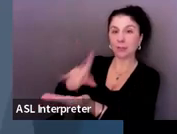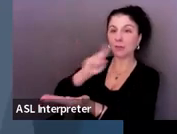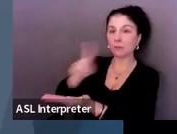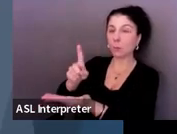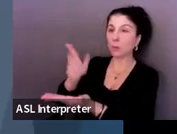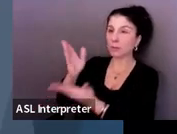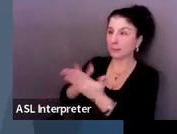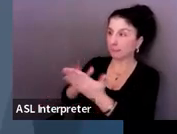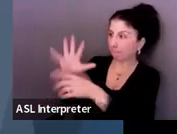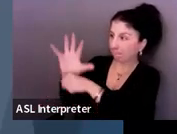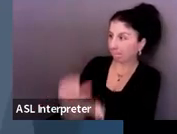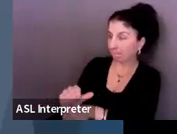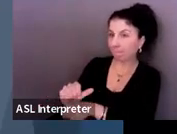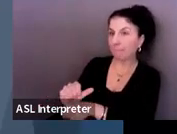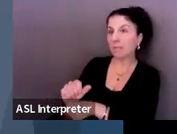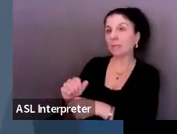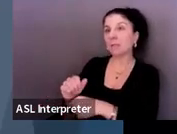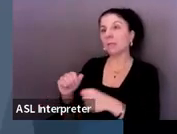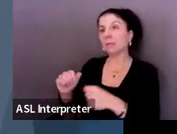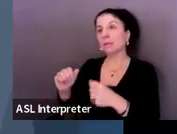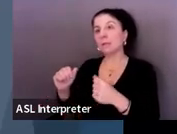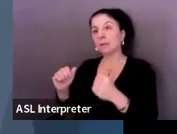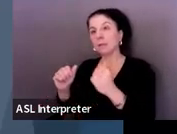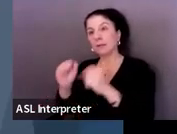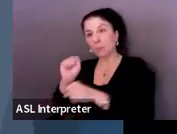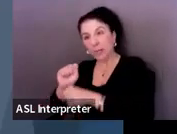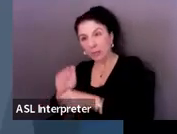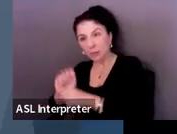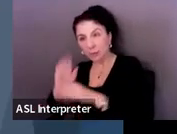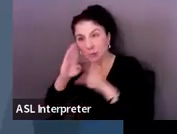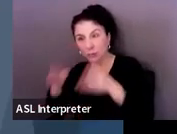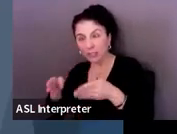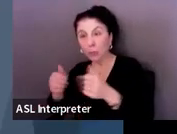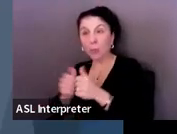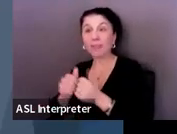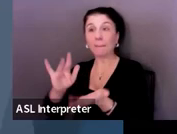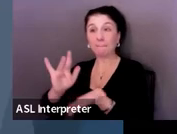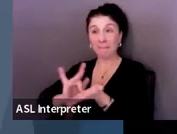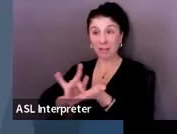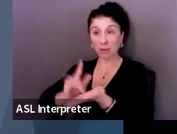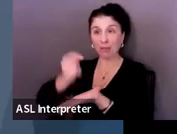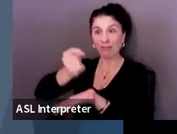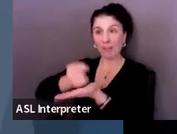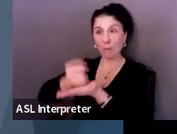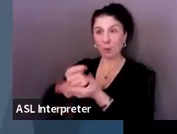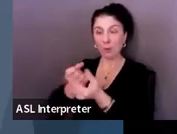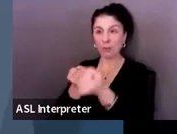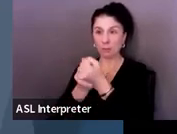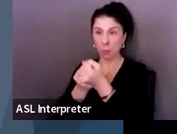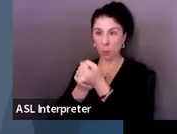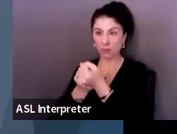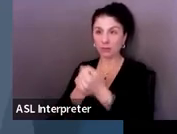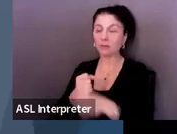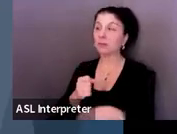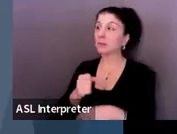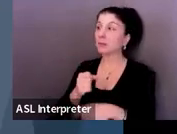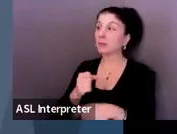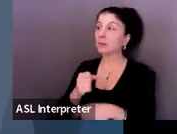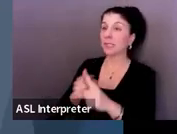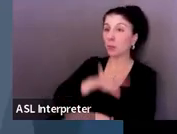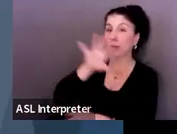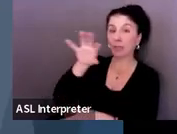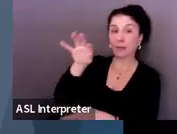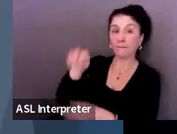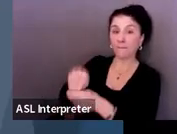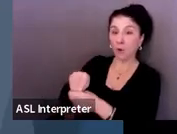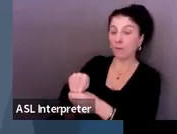training with medical and therapeutic supports. And he will participate in on the job training and using micro switches.